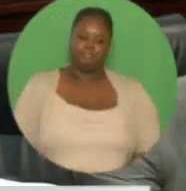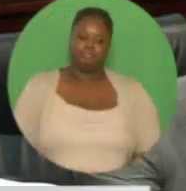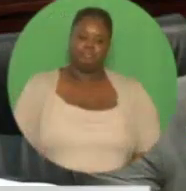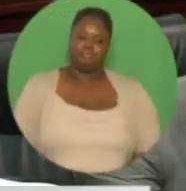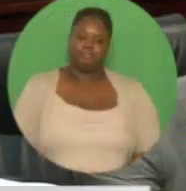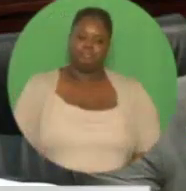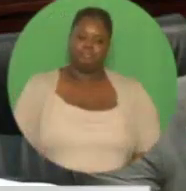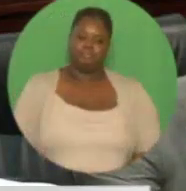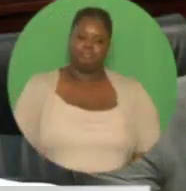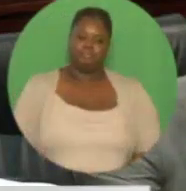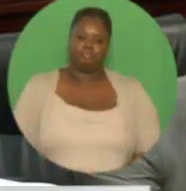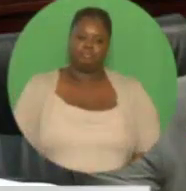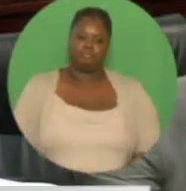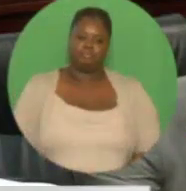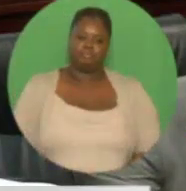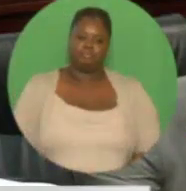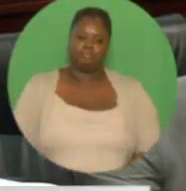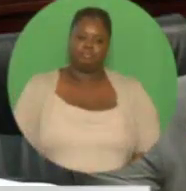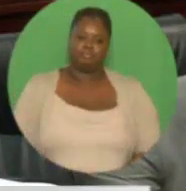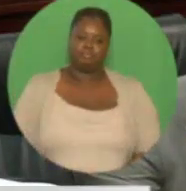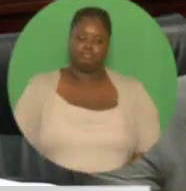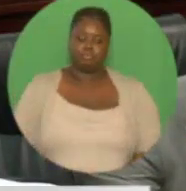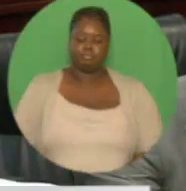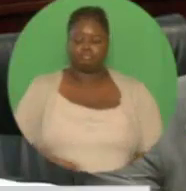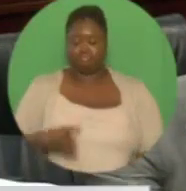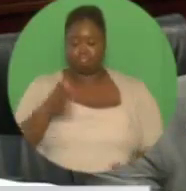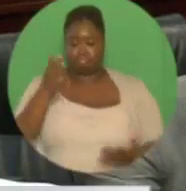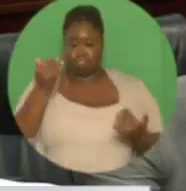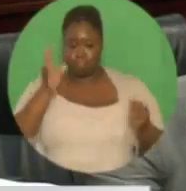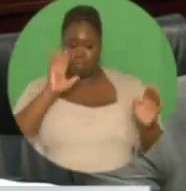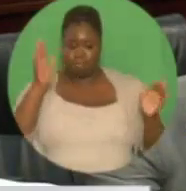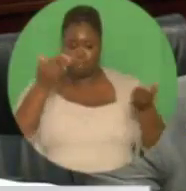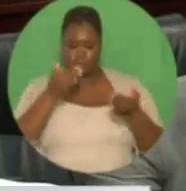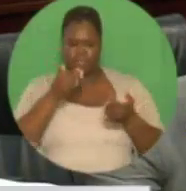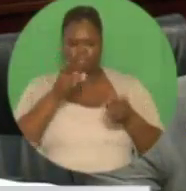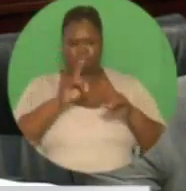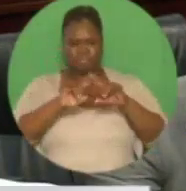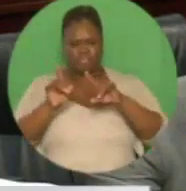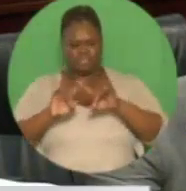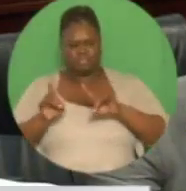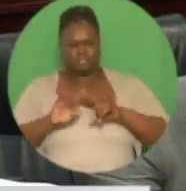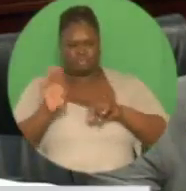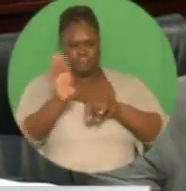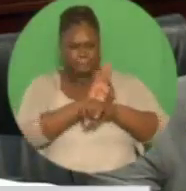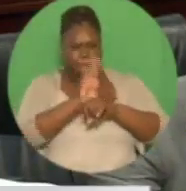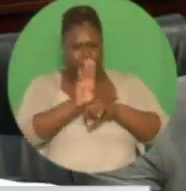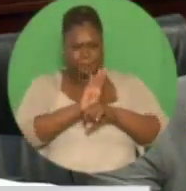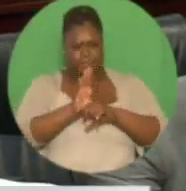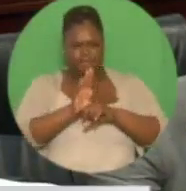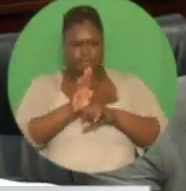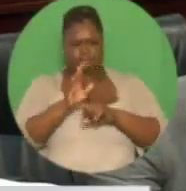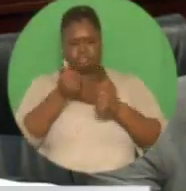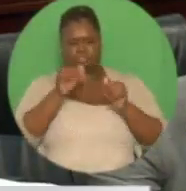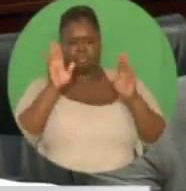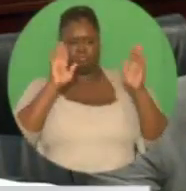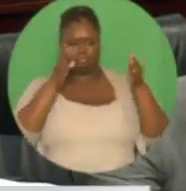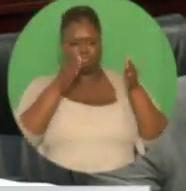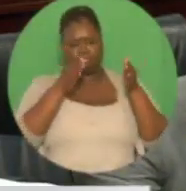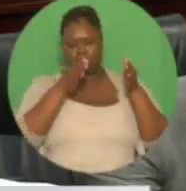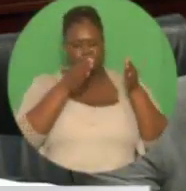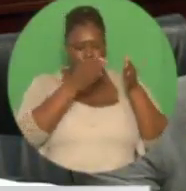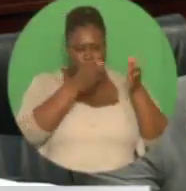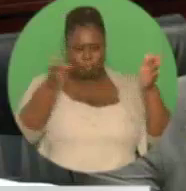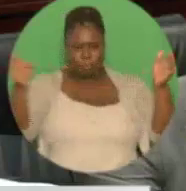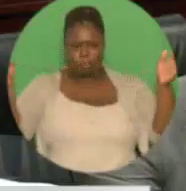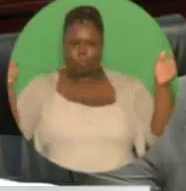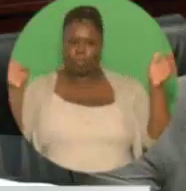establishment of new business clusters as part of a wider economic transformation program. We have identified seven key